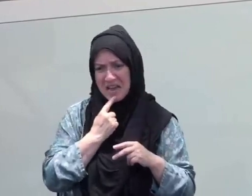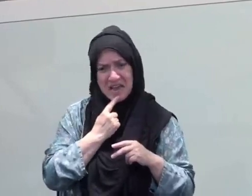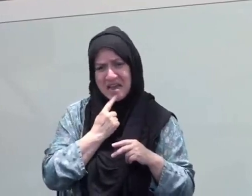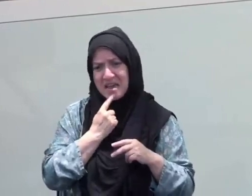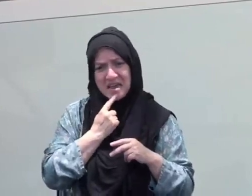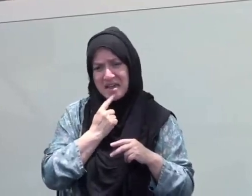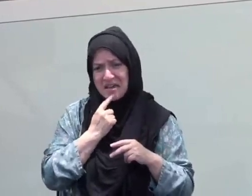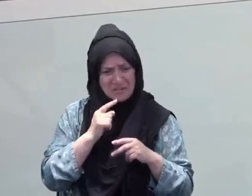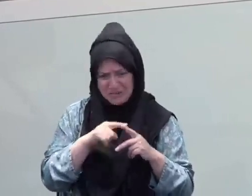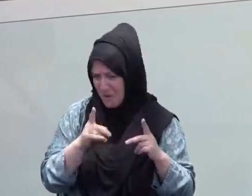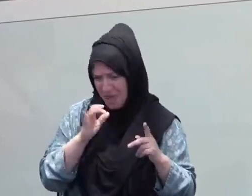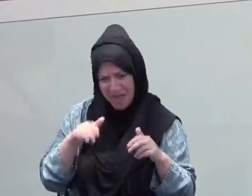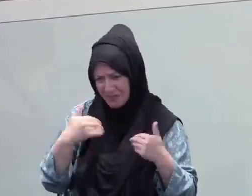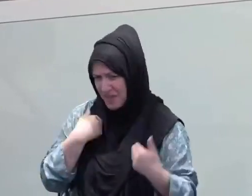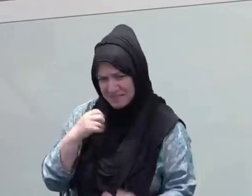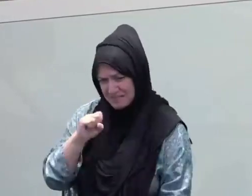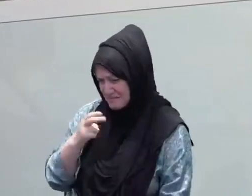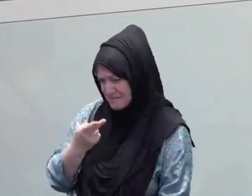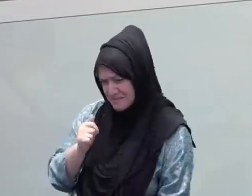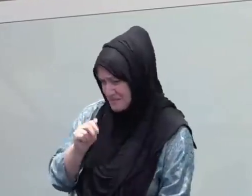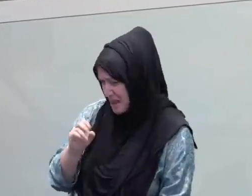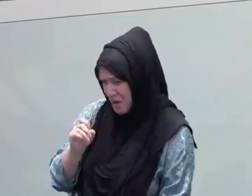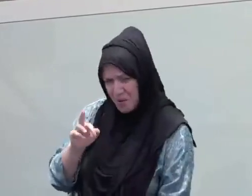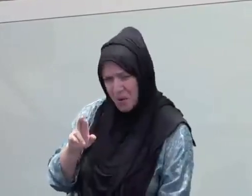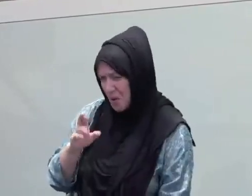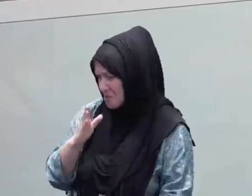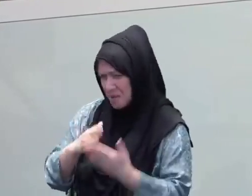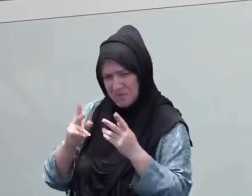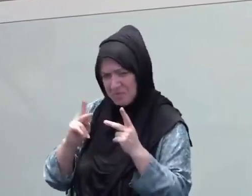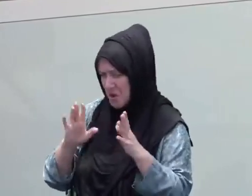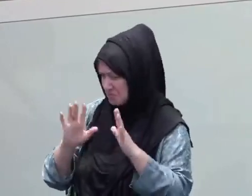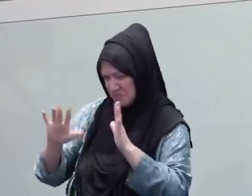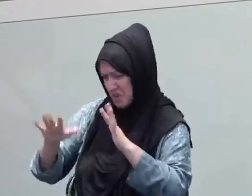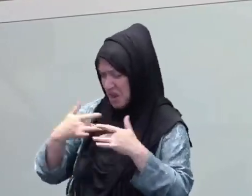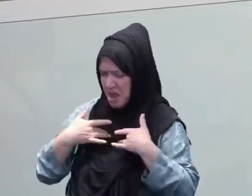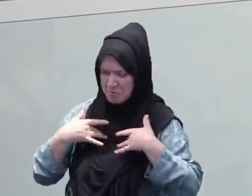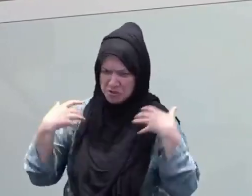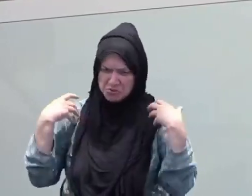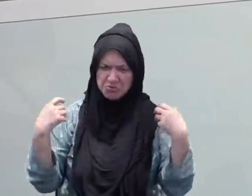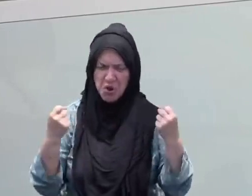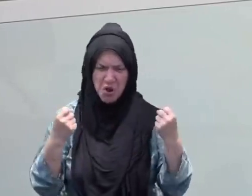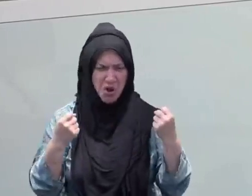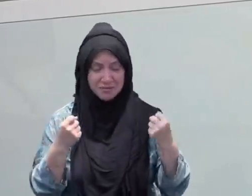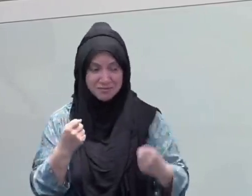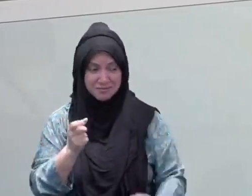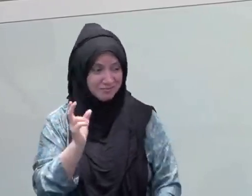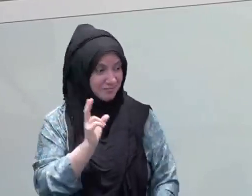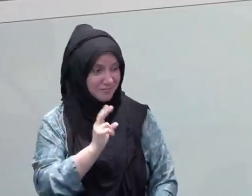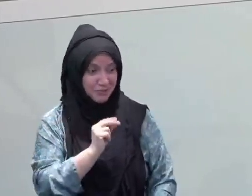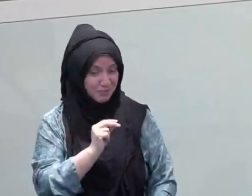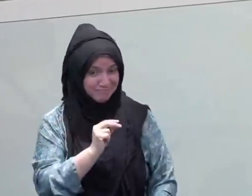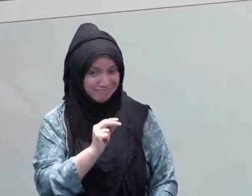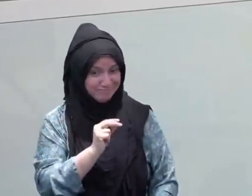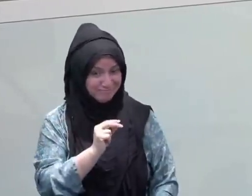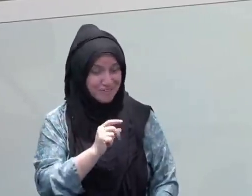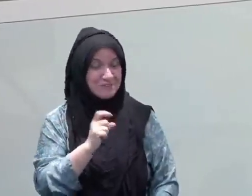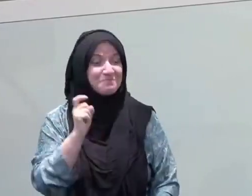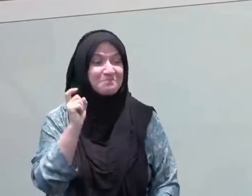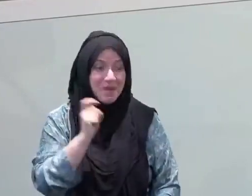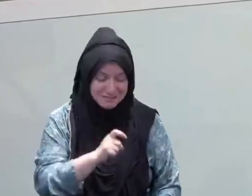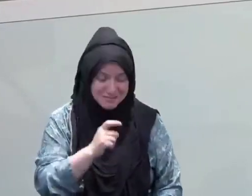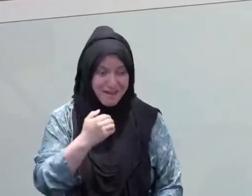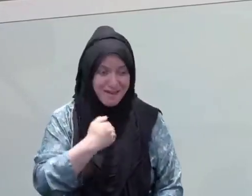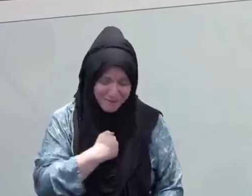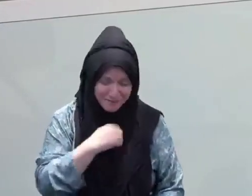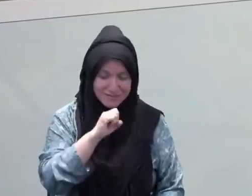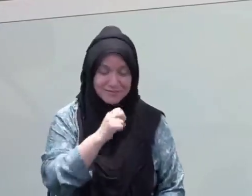it's a few dates and some water because you're supposed to be pacing yourself for the day, not torturing yourself. Allah subhanahu wa ta'ala is not